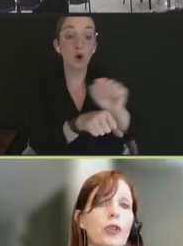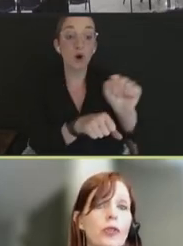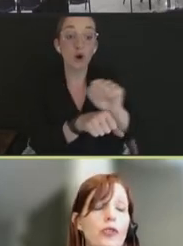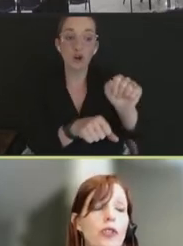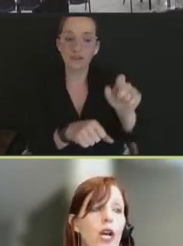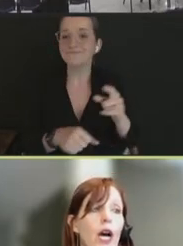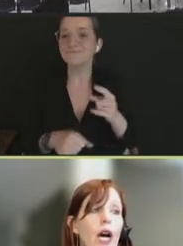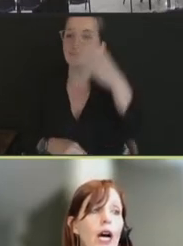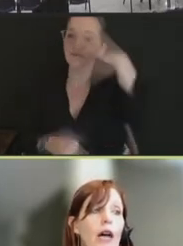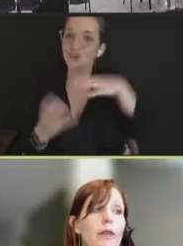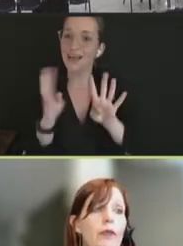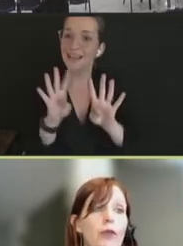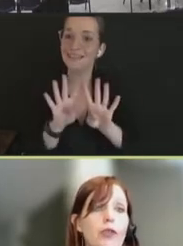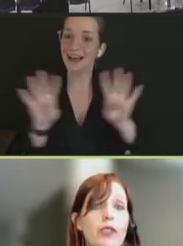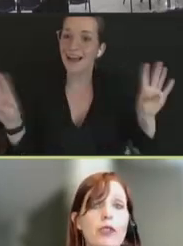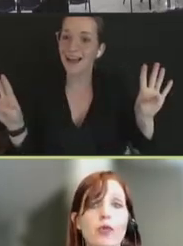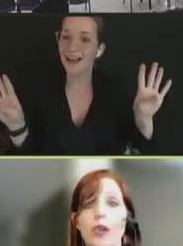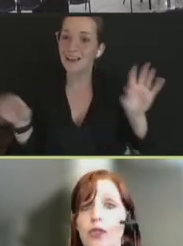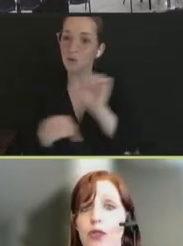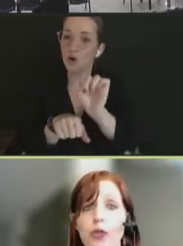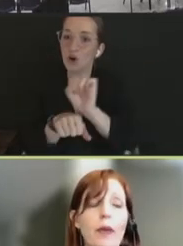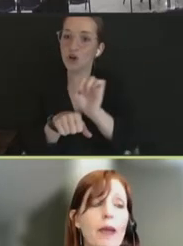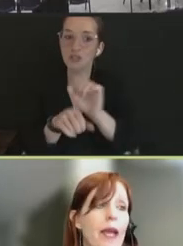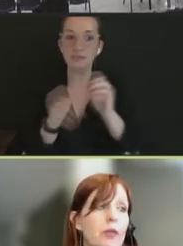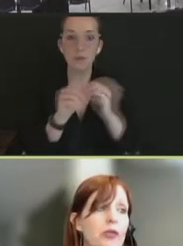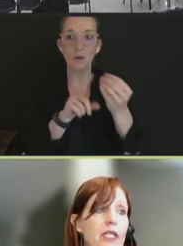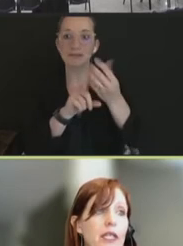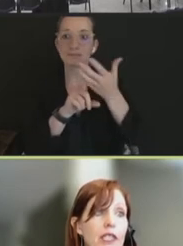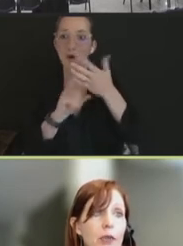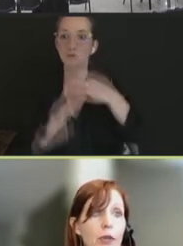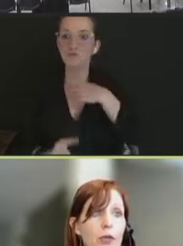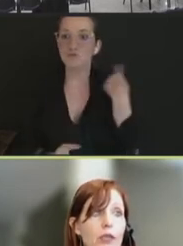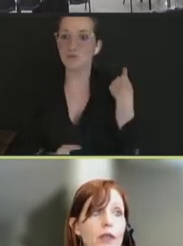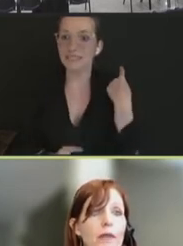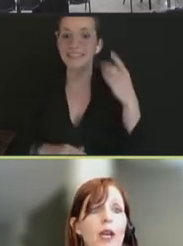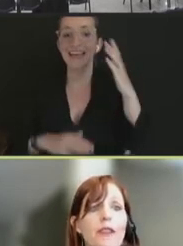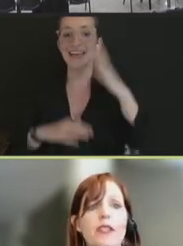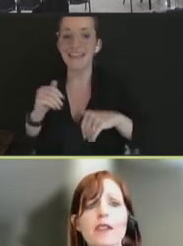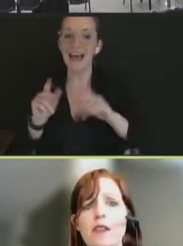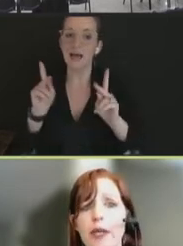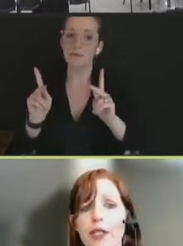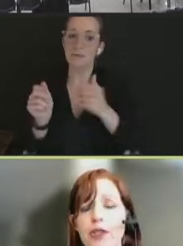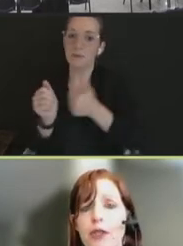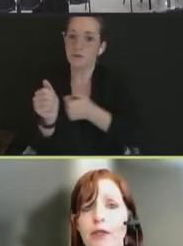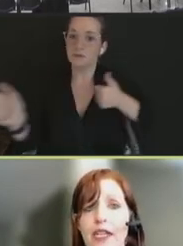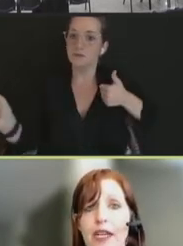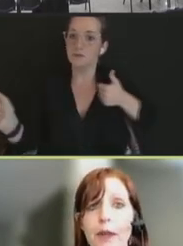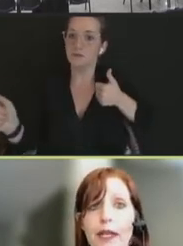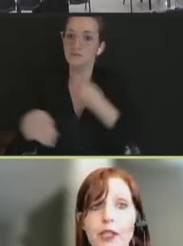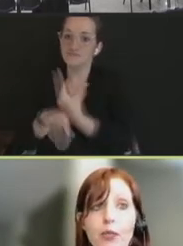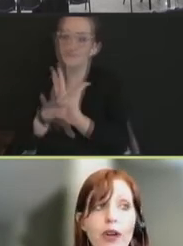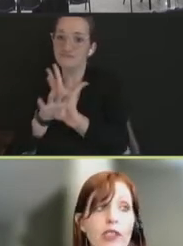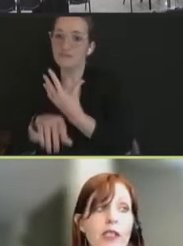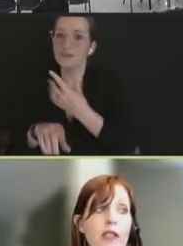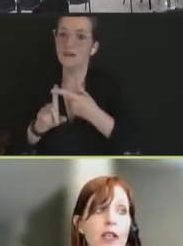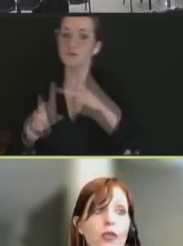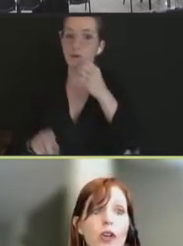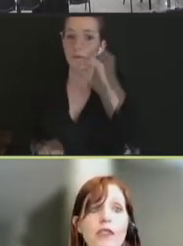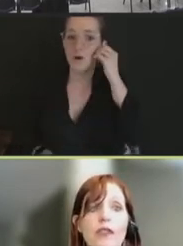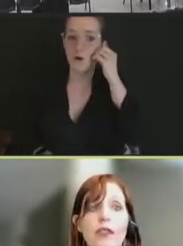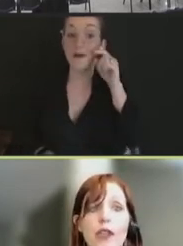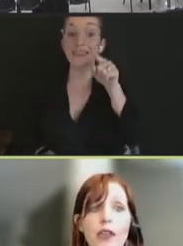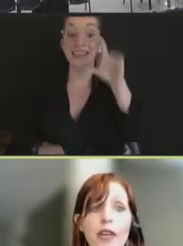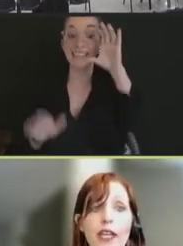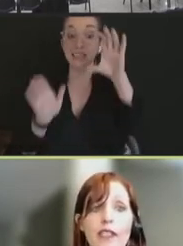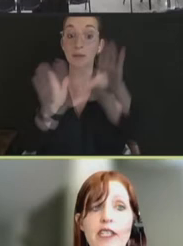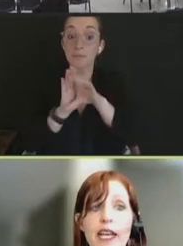workers versus ones who may be able to telecommute. This is a picture of diabetes prevalence across